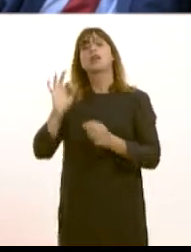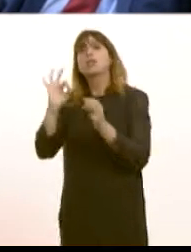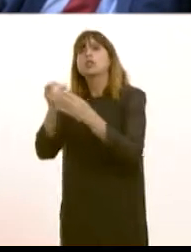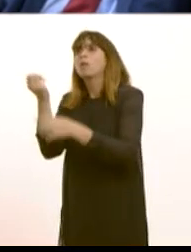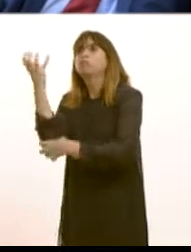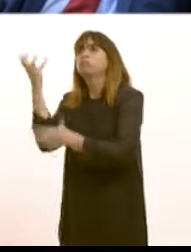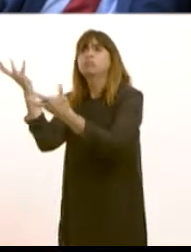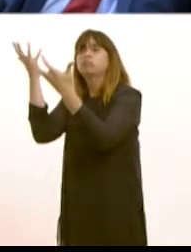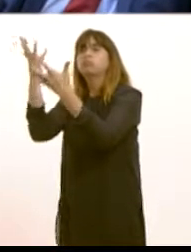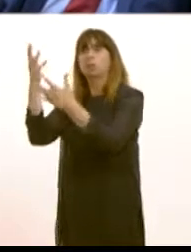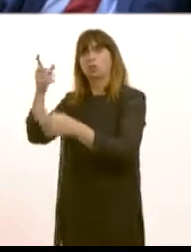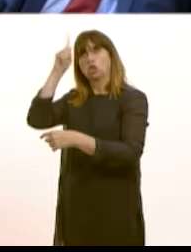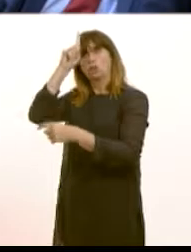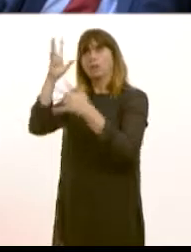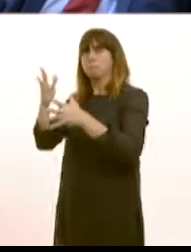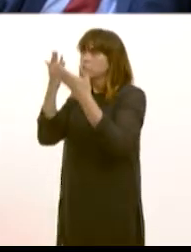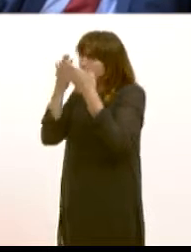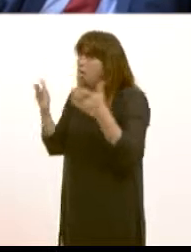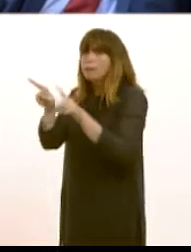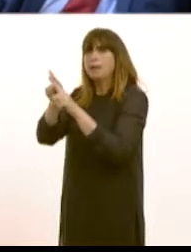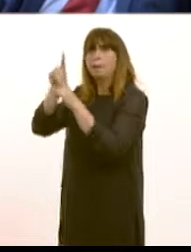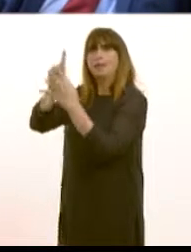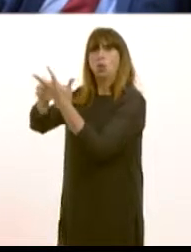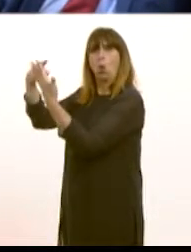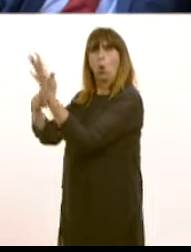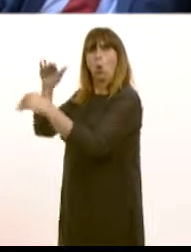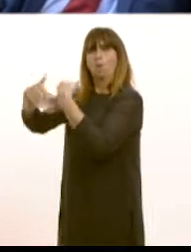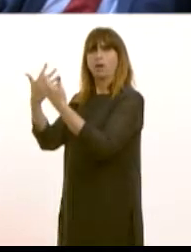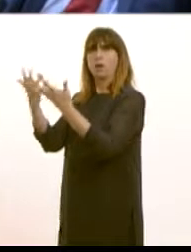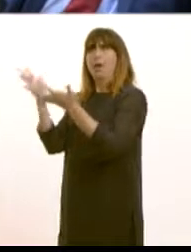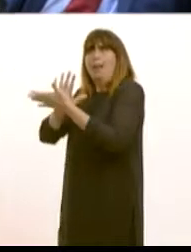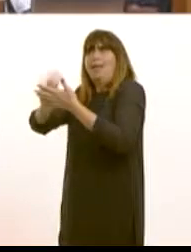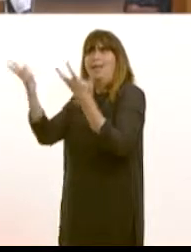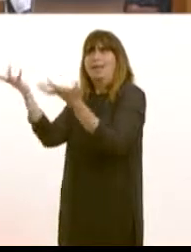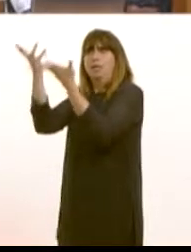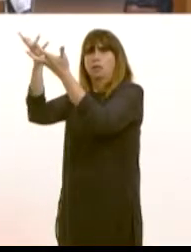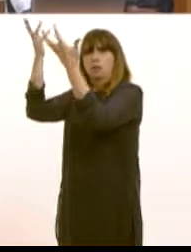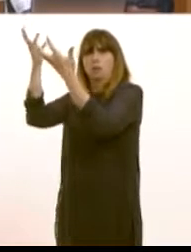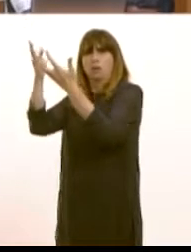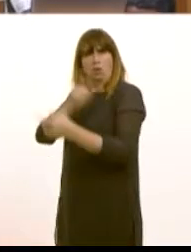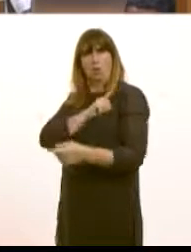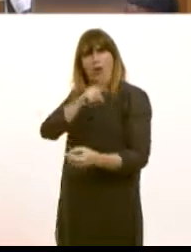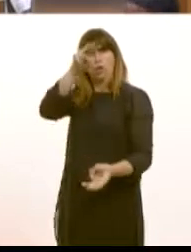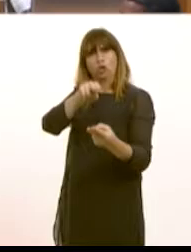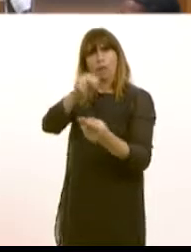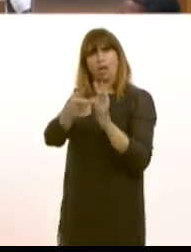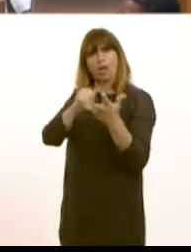because Germany and Spain have the same regulations. It's to do with the way that the market operates in the UK. First. First.